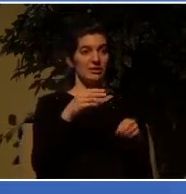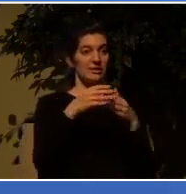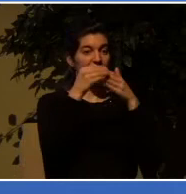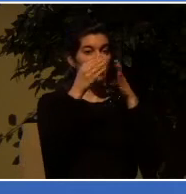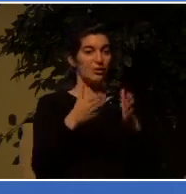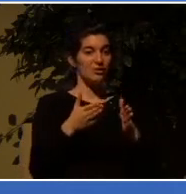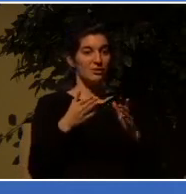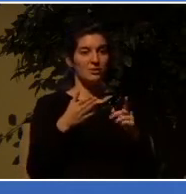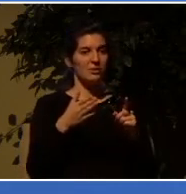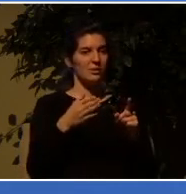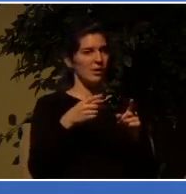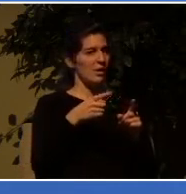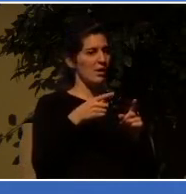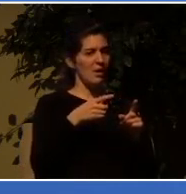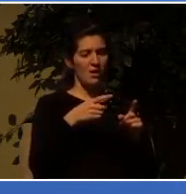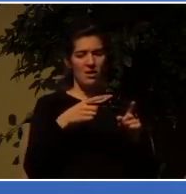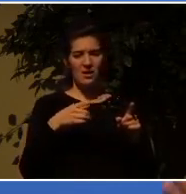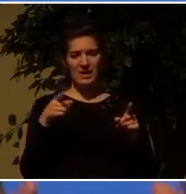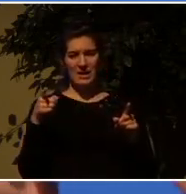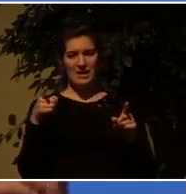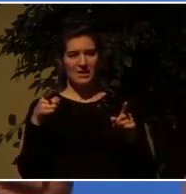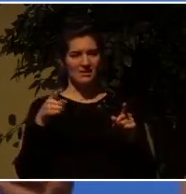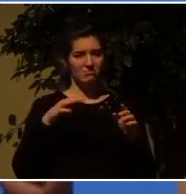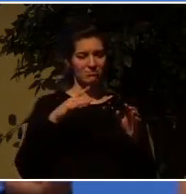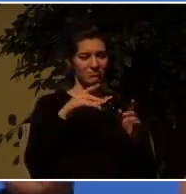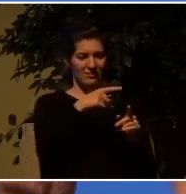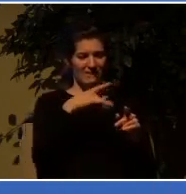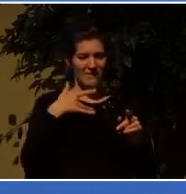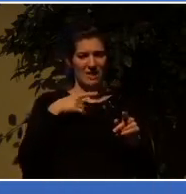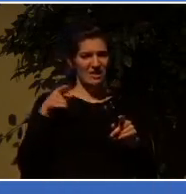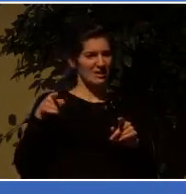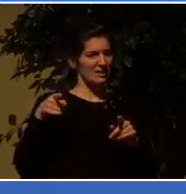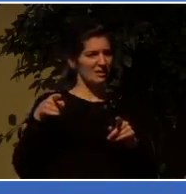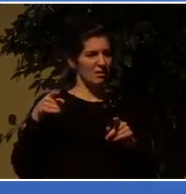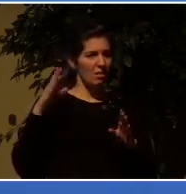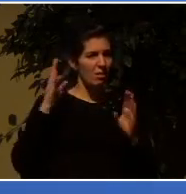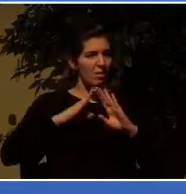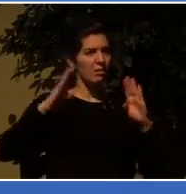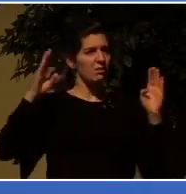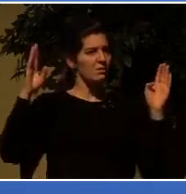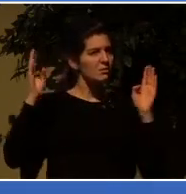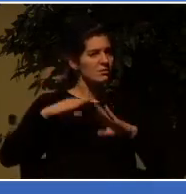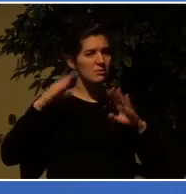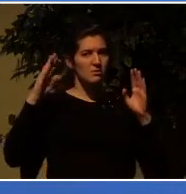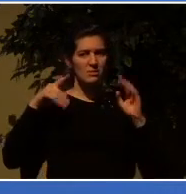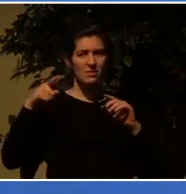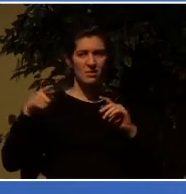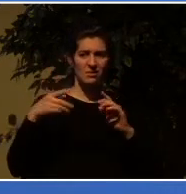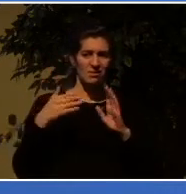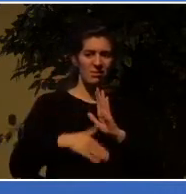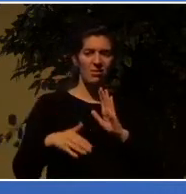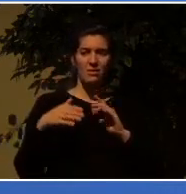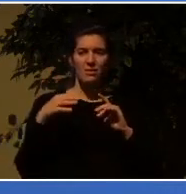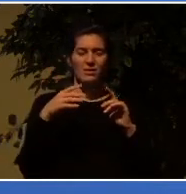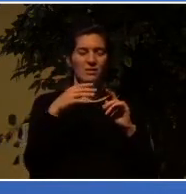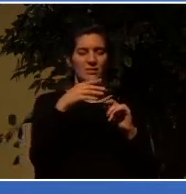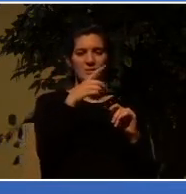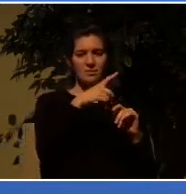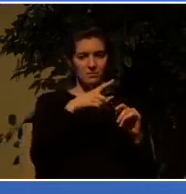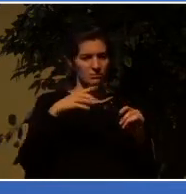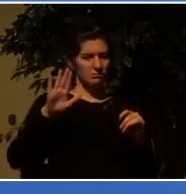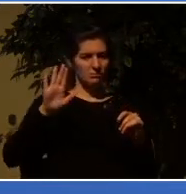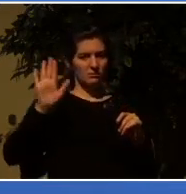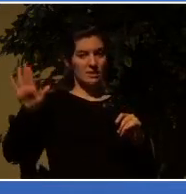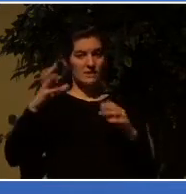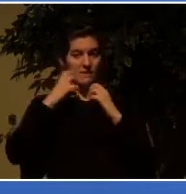His values and their values were absolutely opposed to each other. They saw the